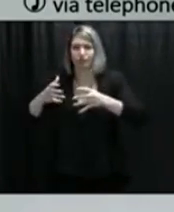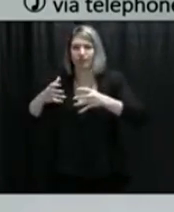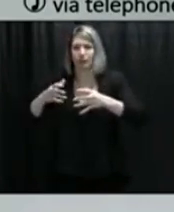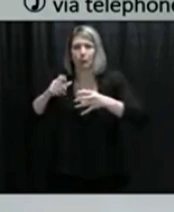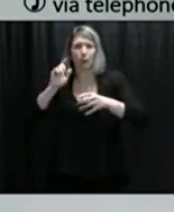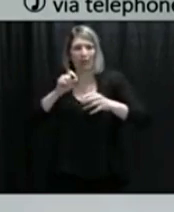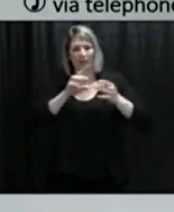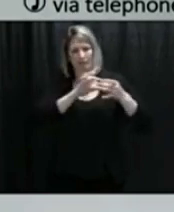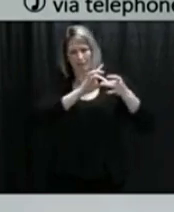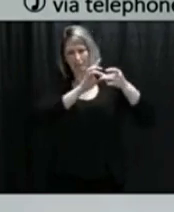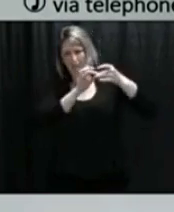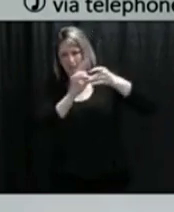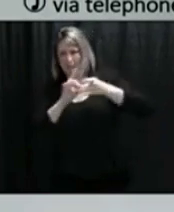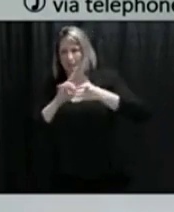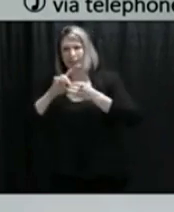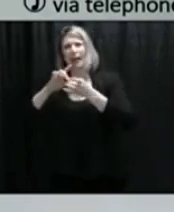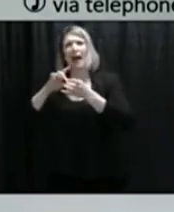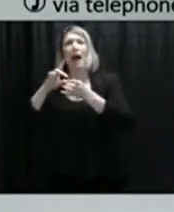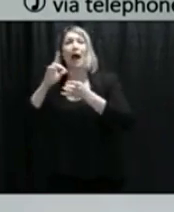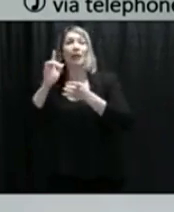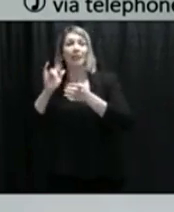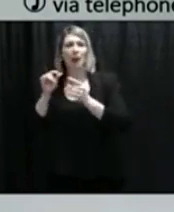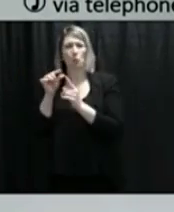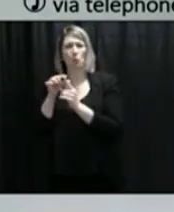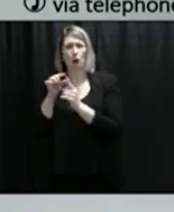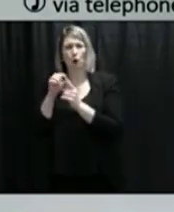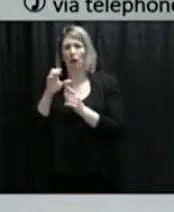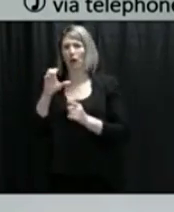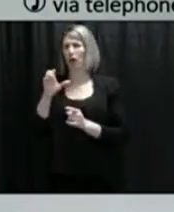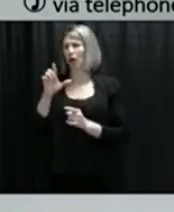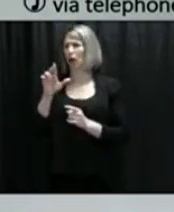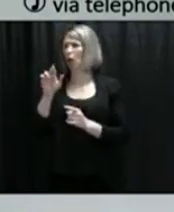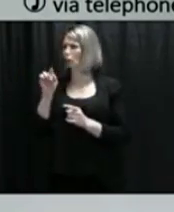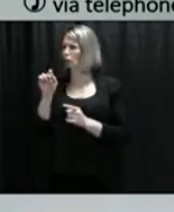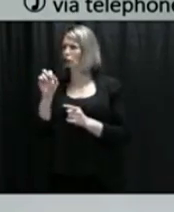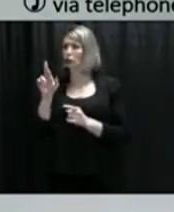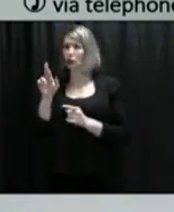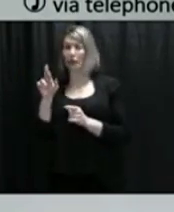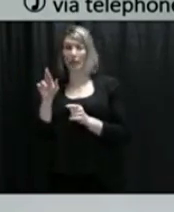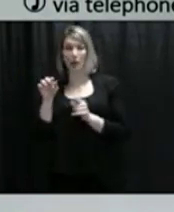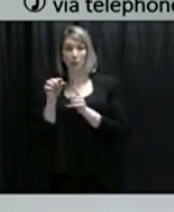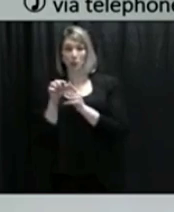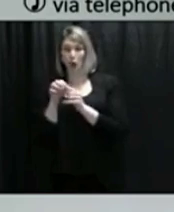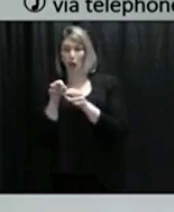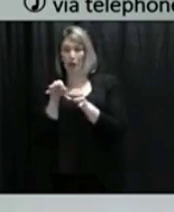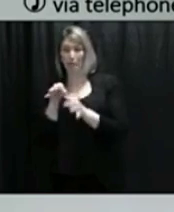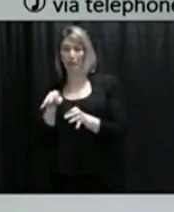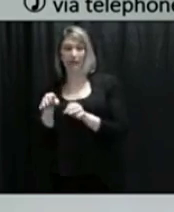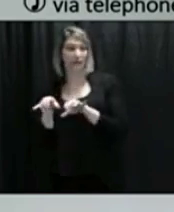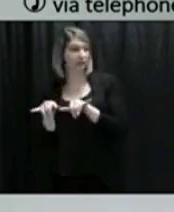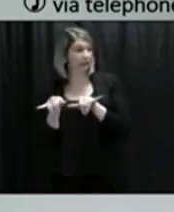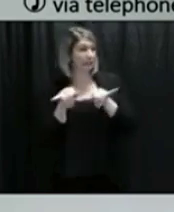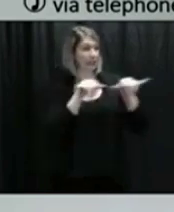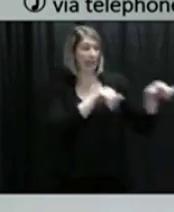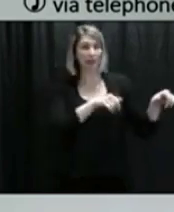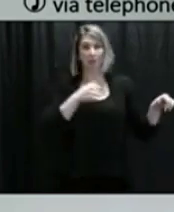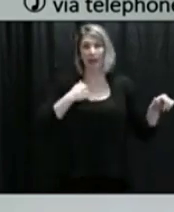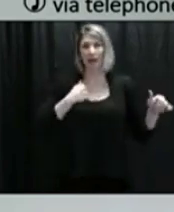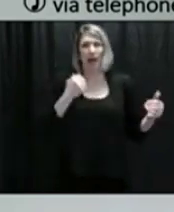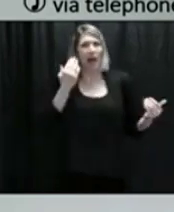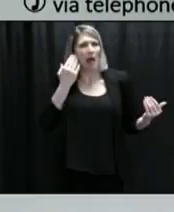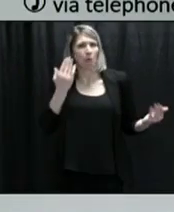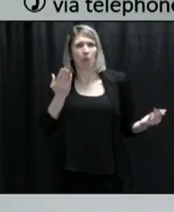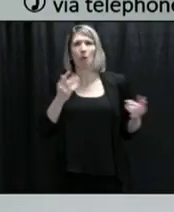don't know if that is a standardized definition across the country, but it's not about size or anything like that.